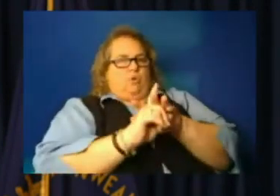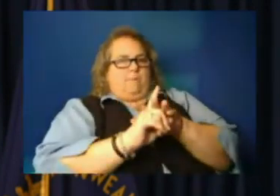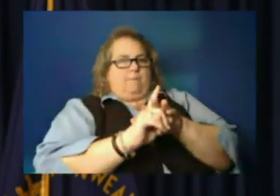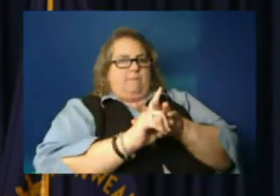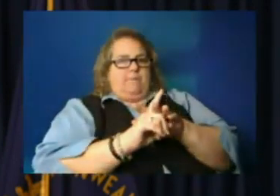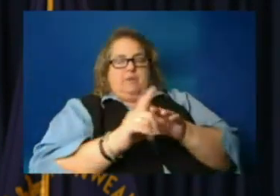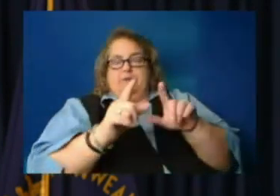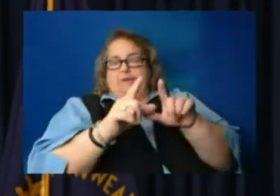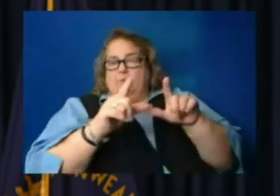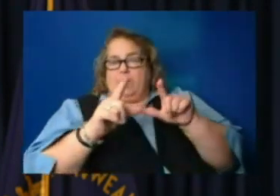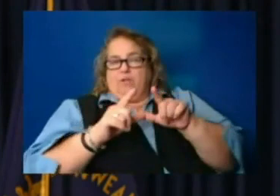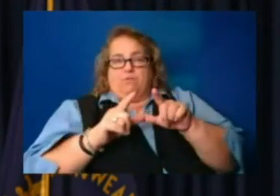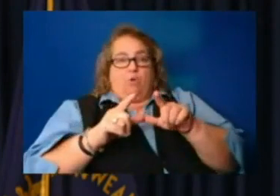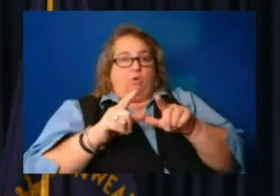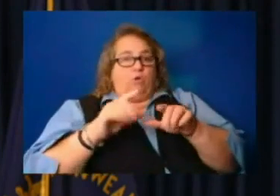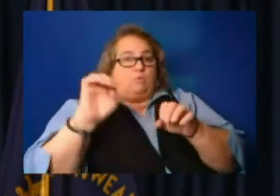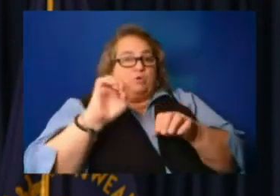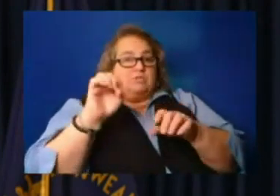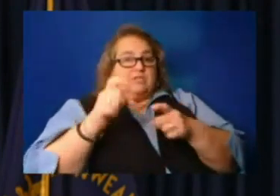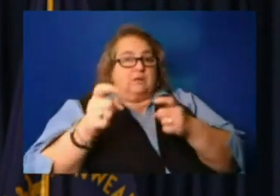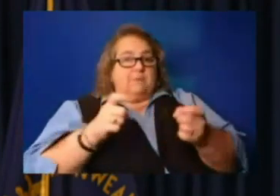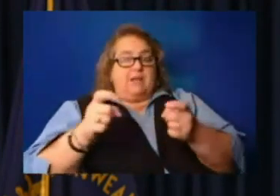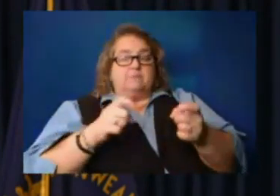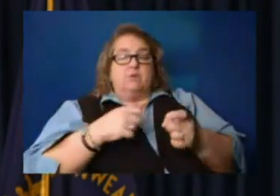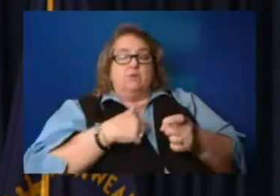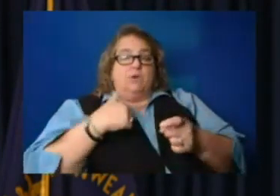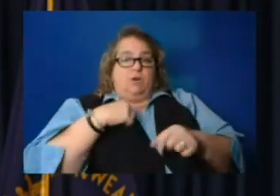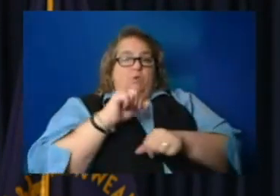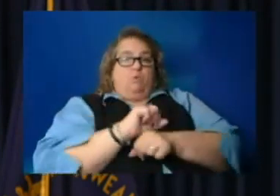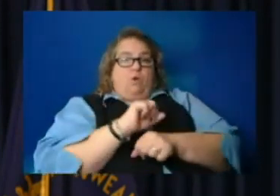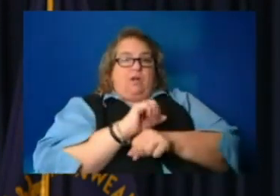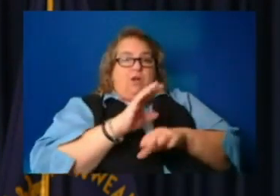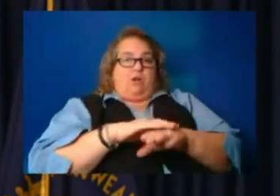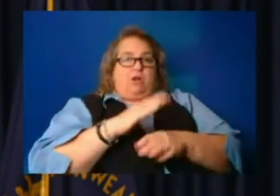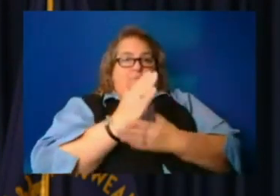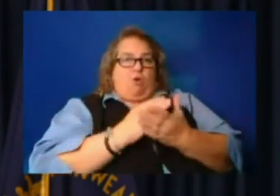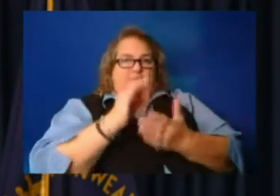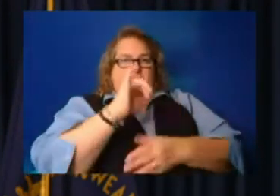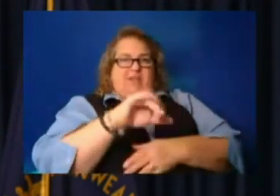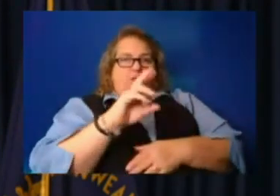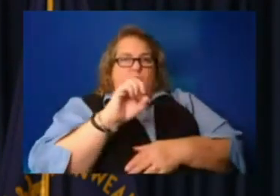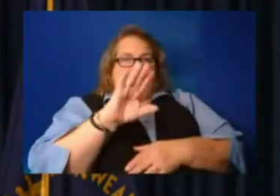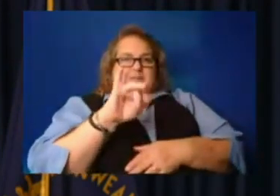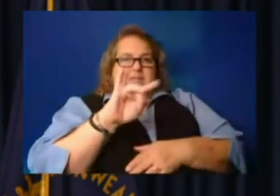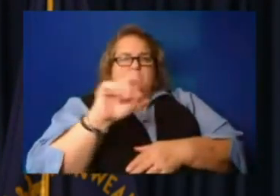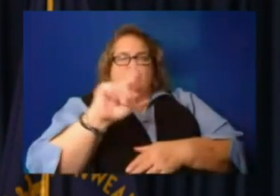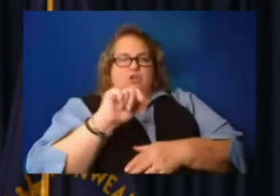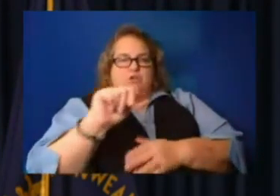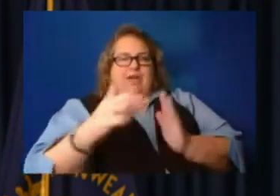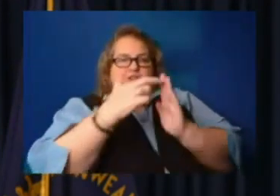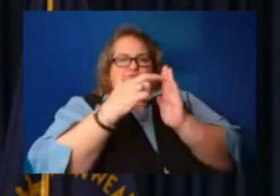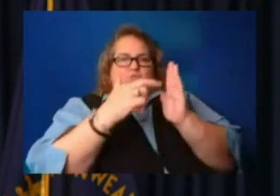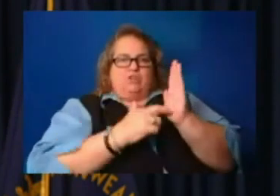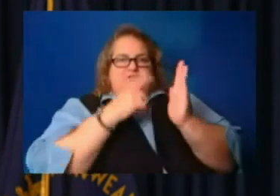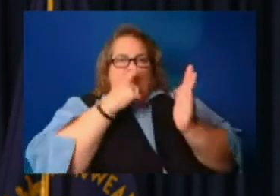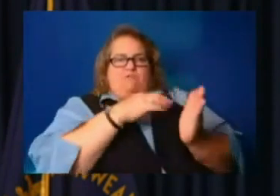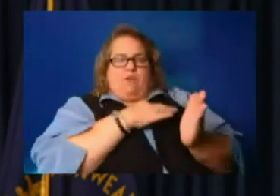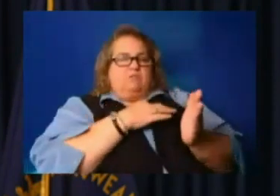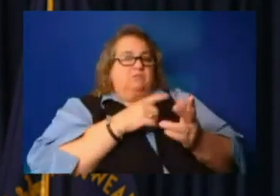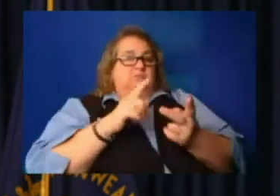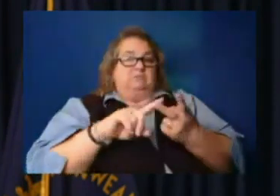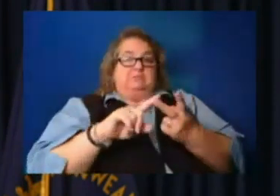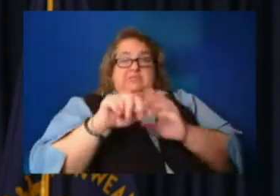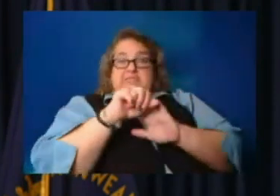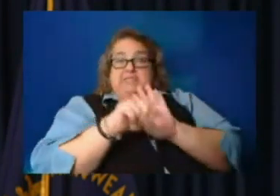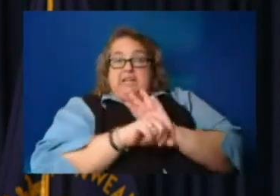management. We're actually working on a part of this website where you can register whether you're calling the state park to see if they